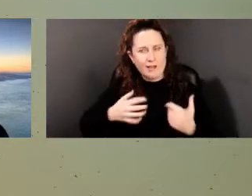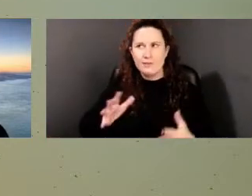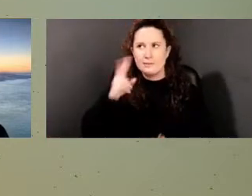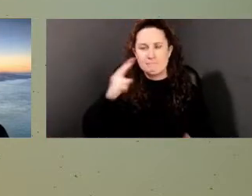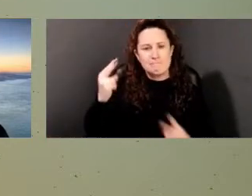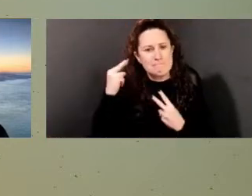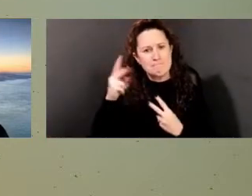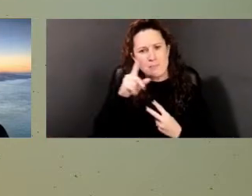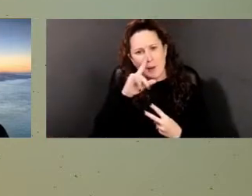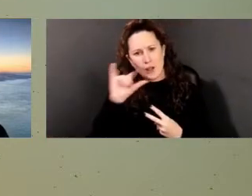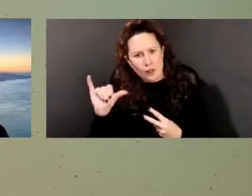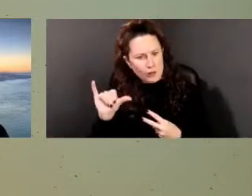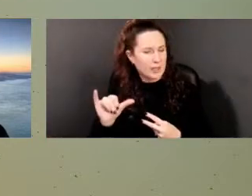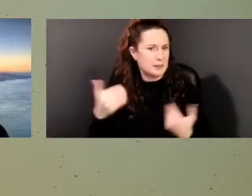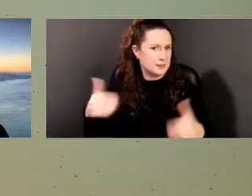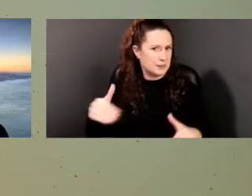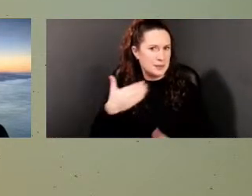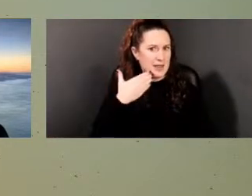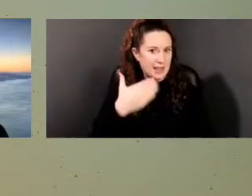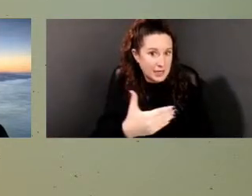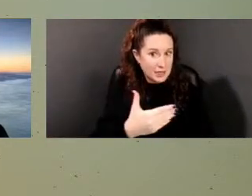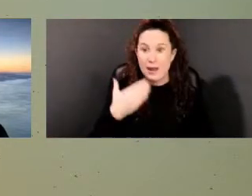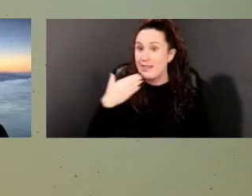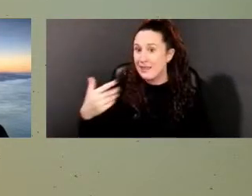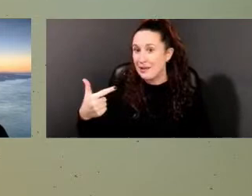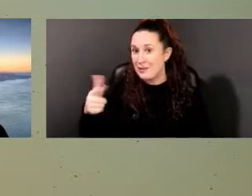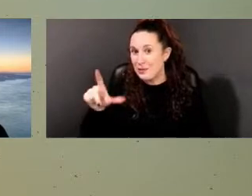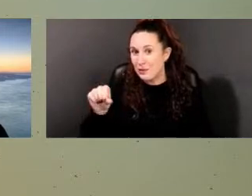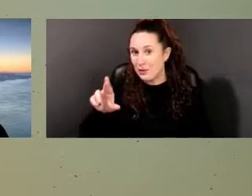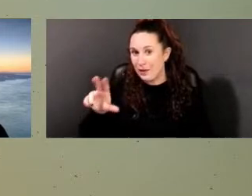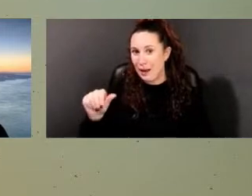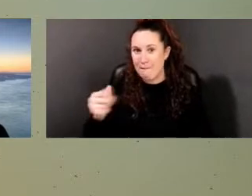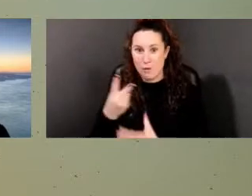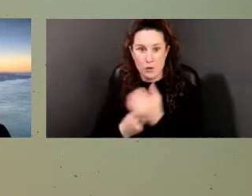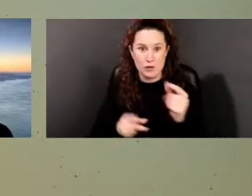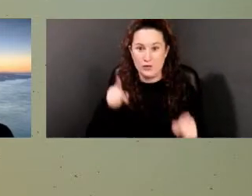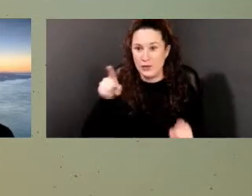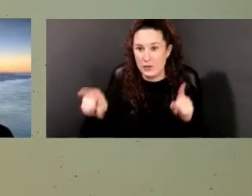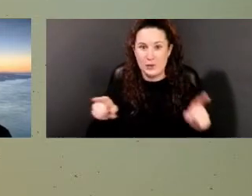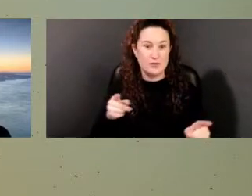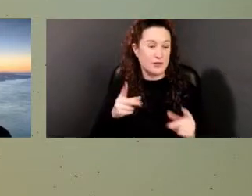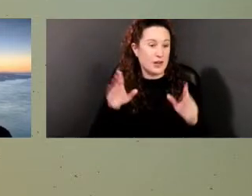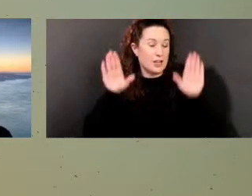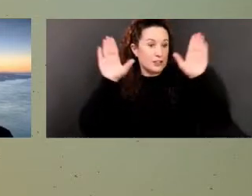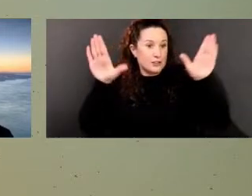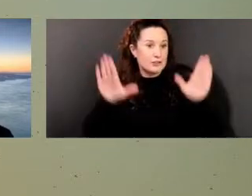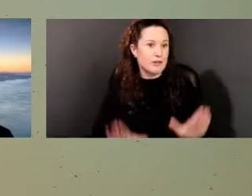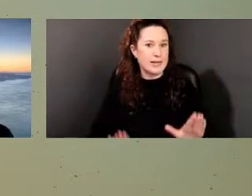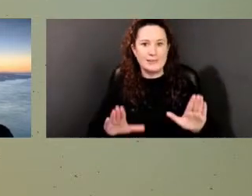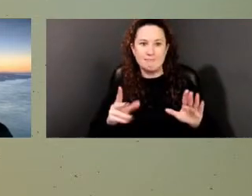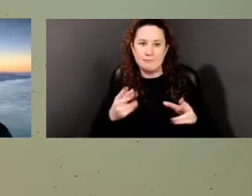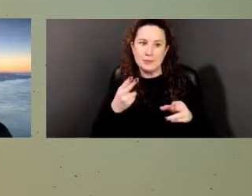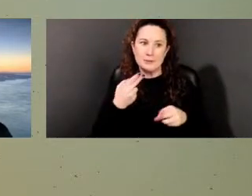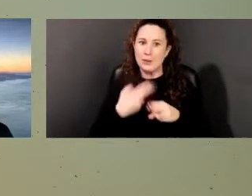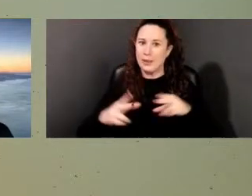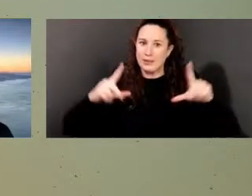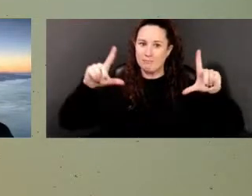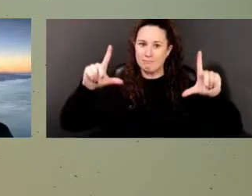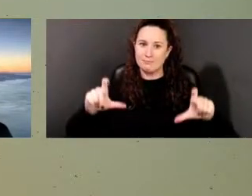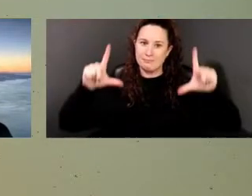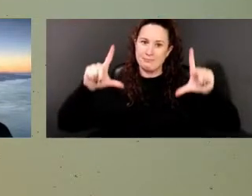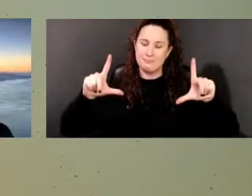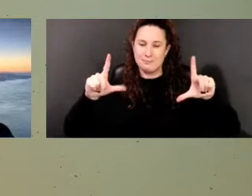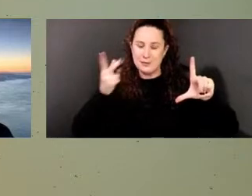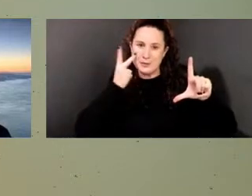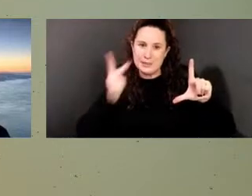for those folks. Thank you, Gloria and both of you for really giving us a great snapshot of what we have there